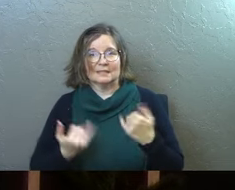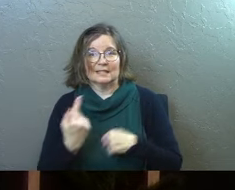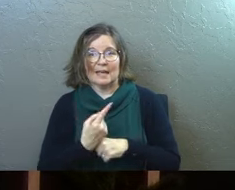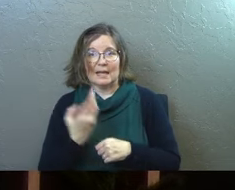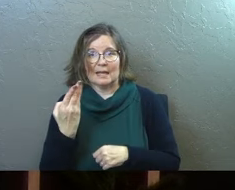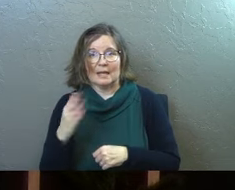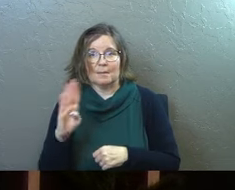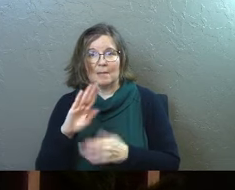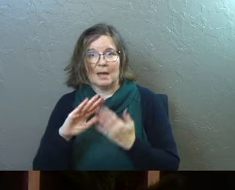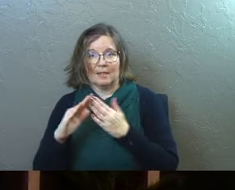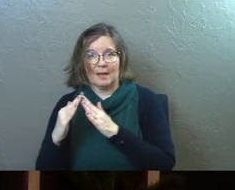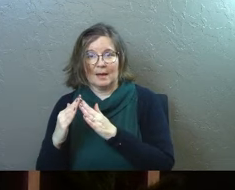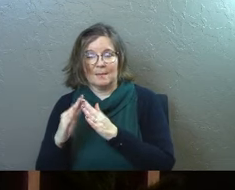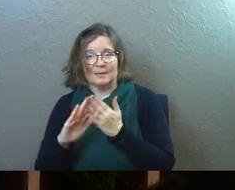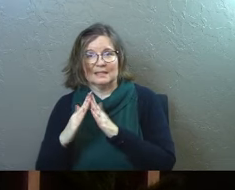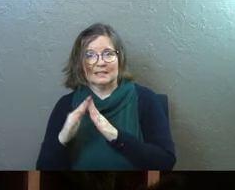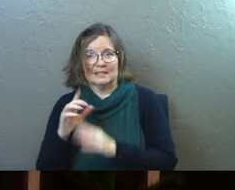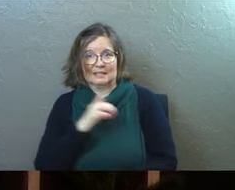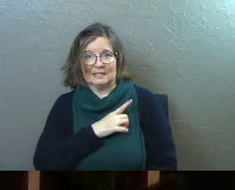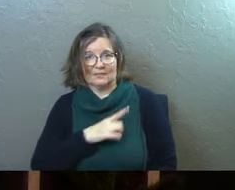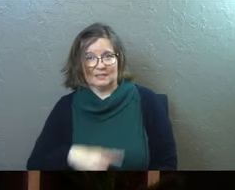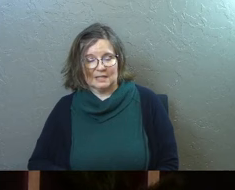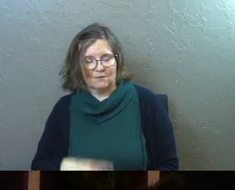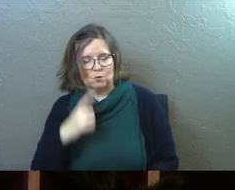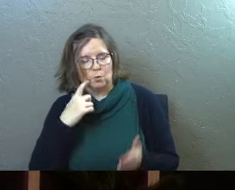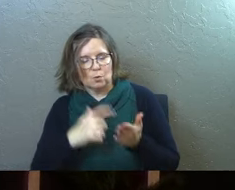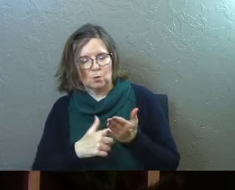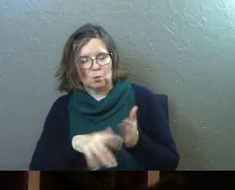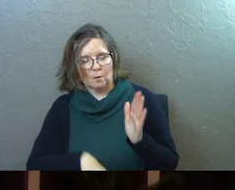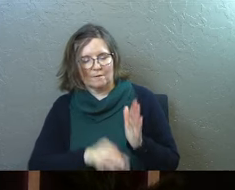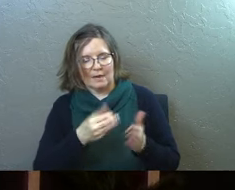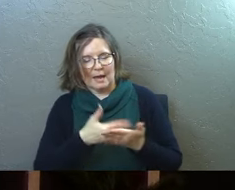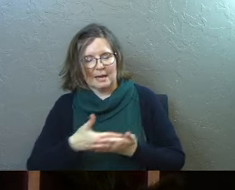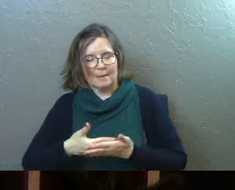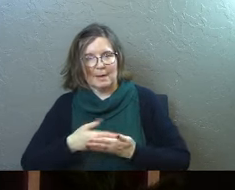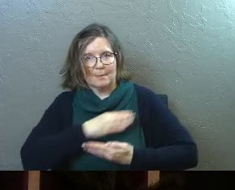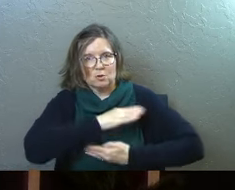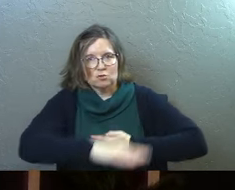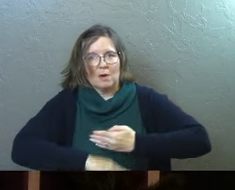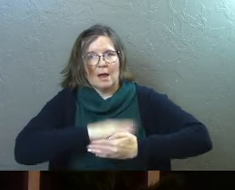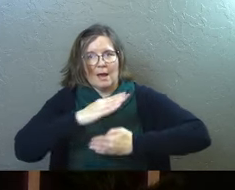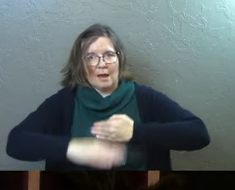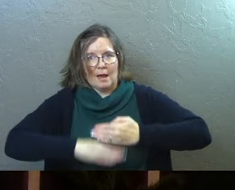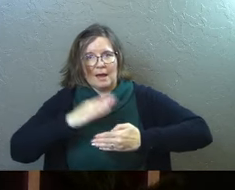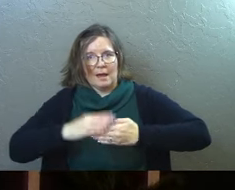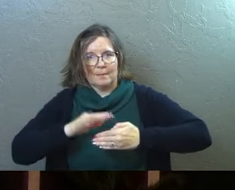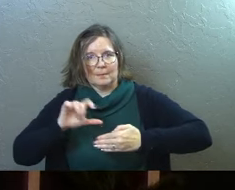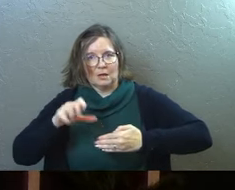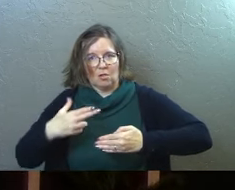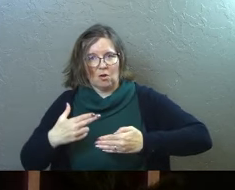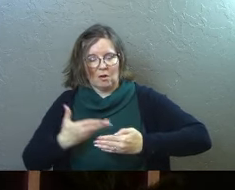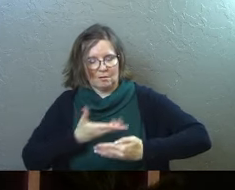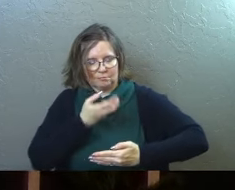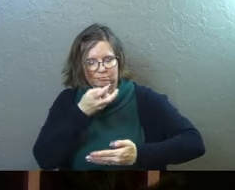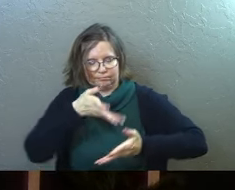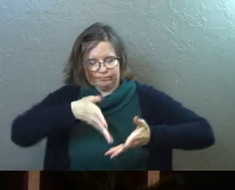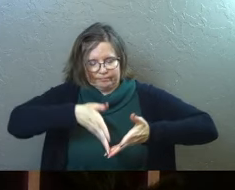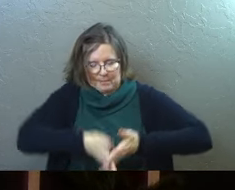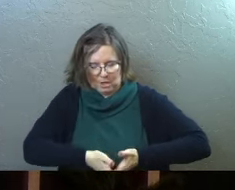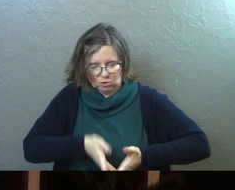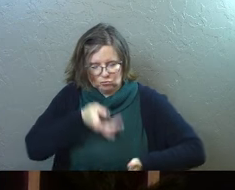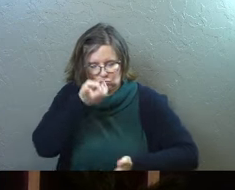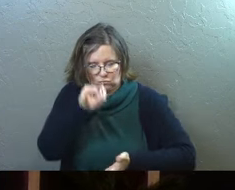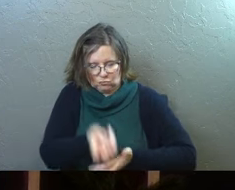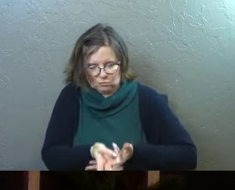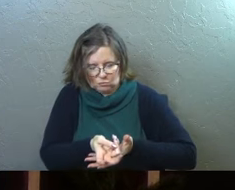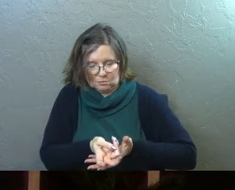David. And you will recognize him by this sign. will find a baby wrapped snugly in strips of cloth, lying in a manger. So this